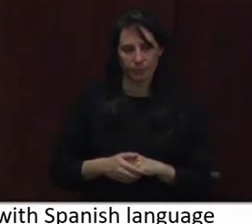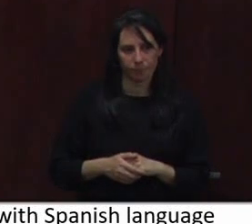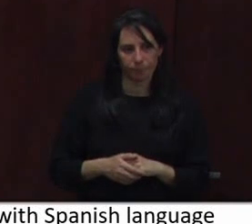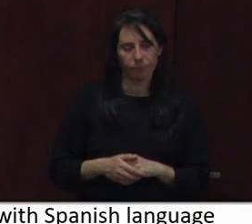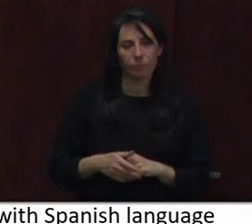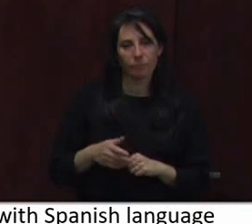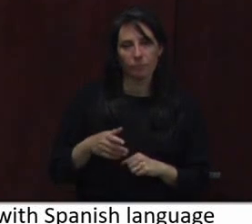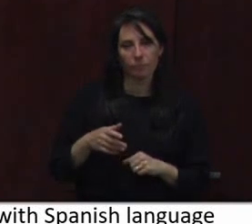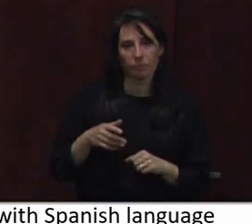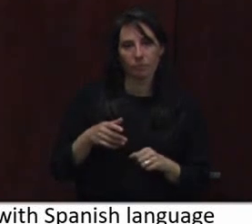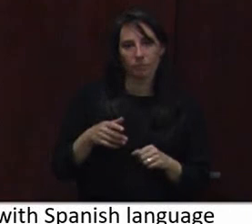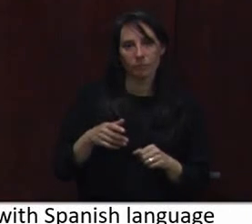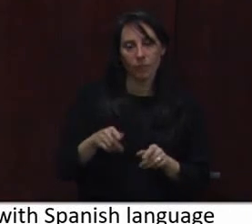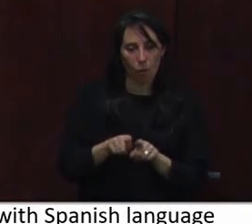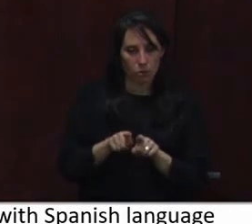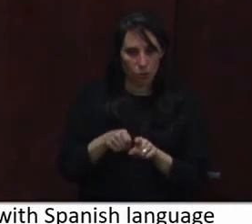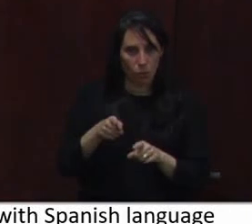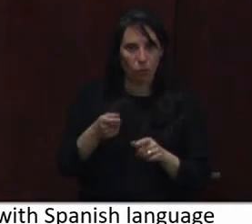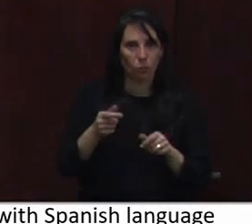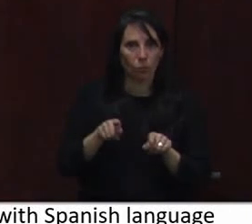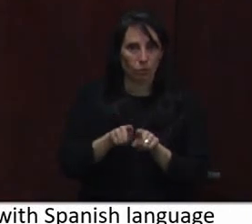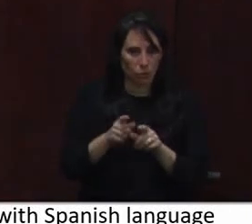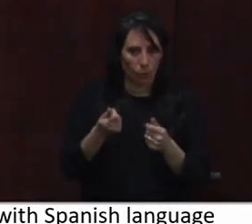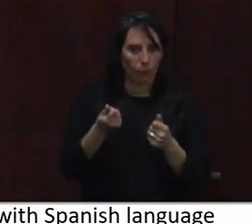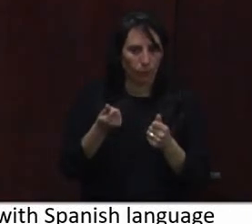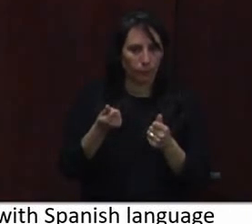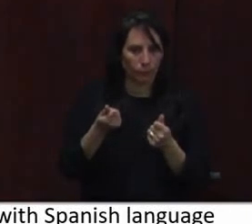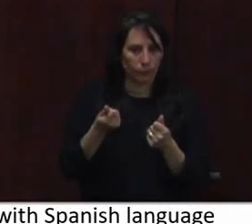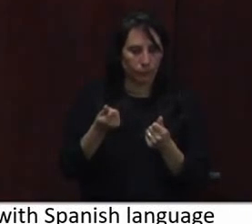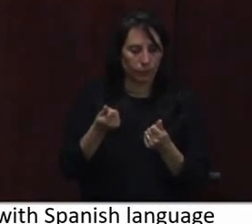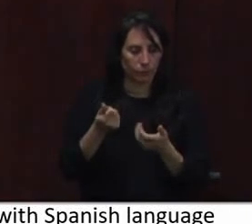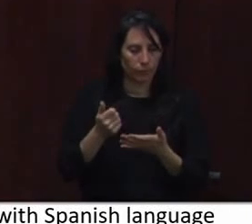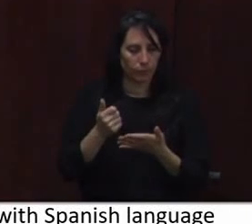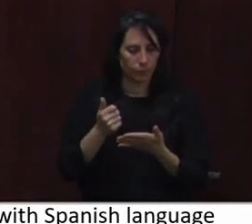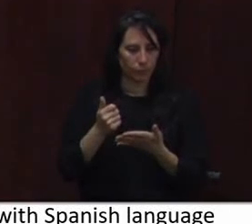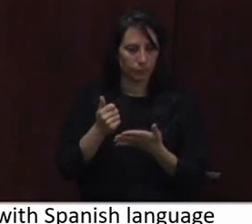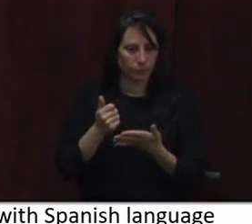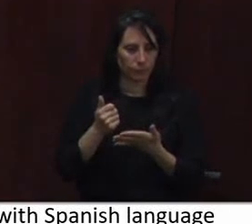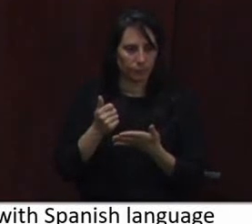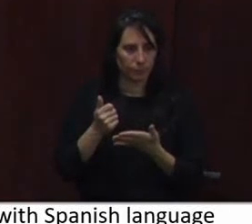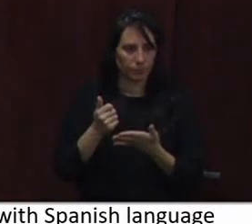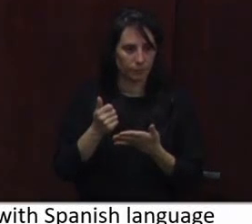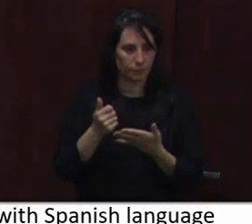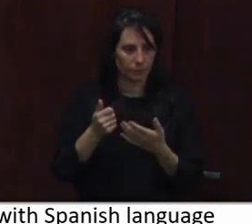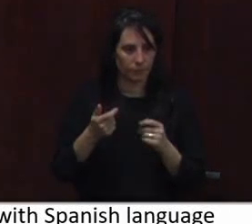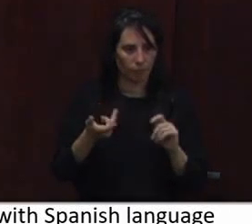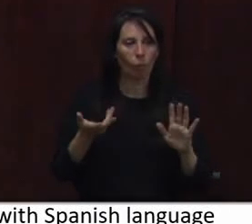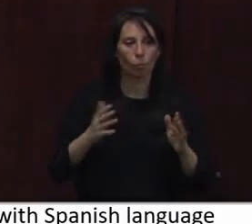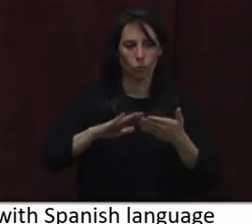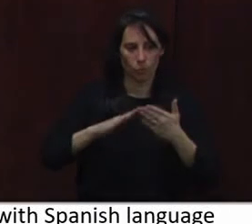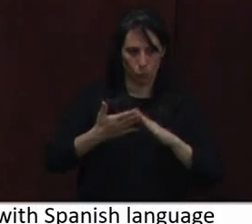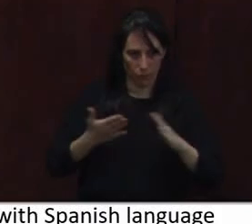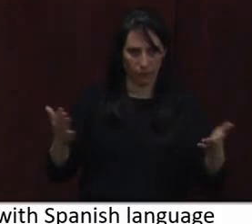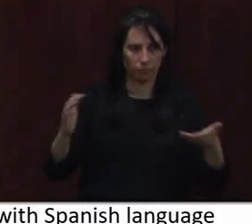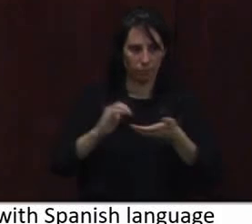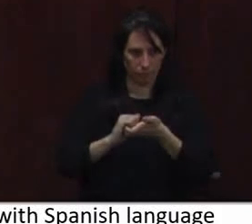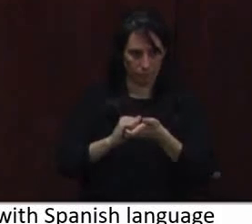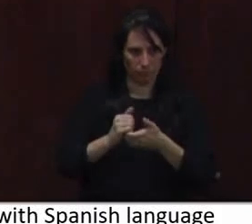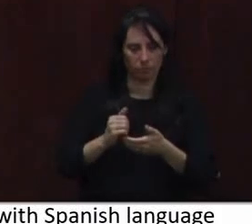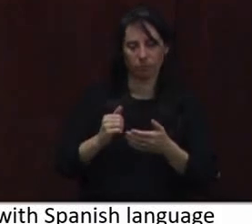partners are helping to inform our approach so that we are in this place of building trust and